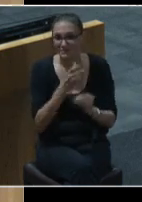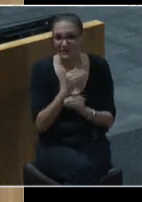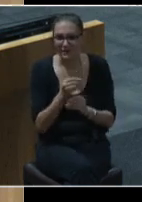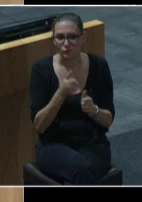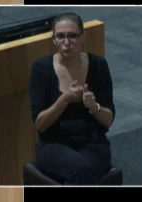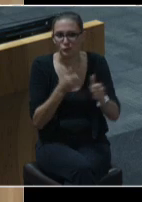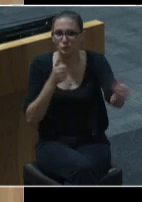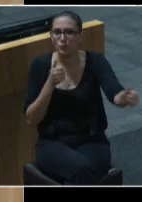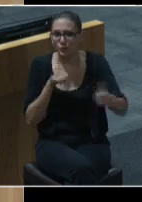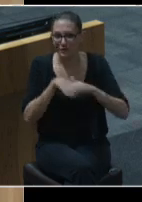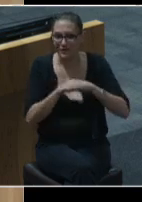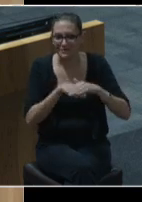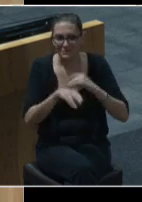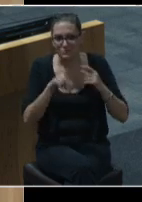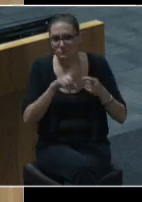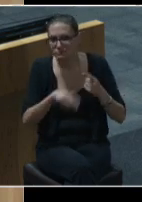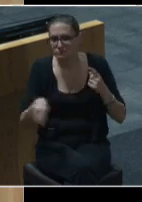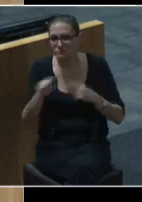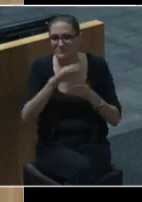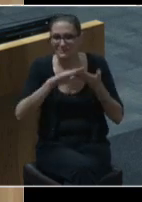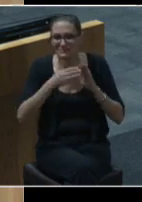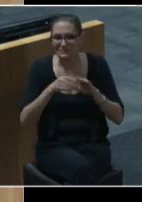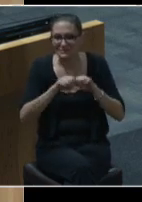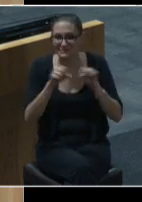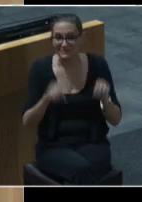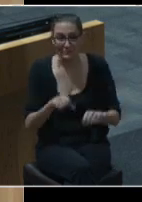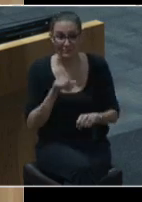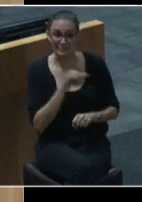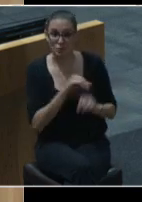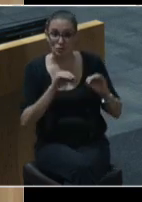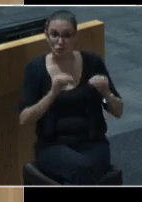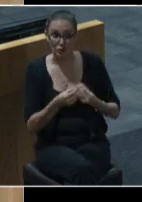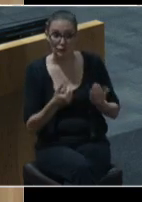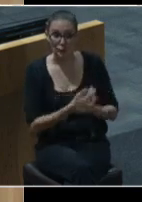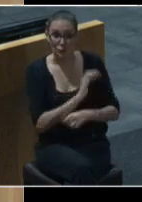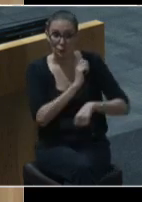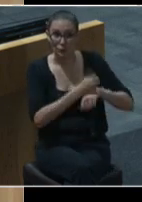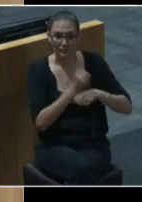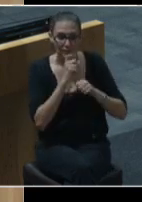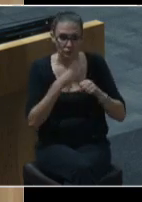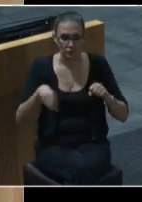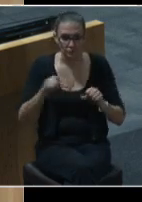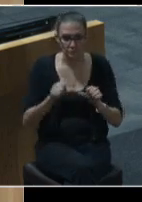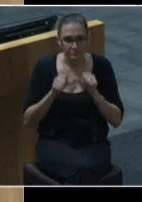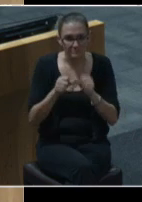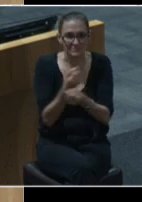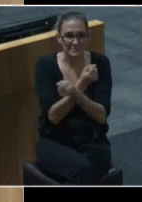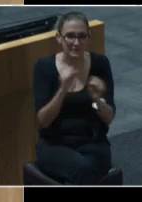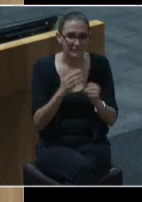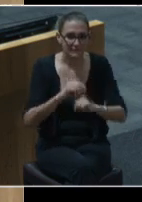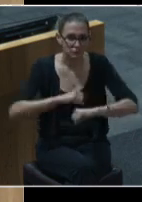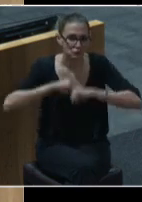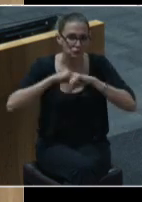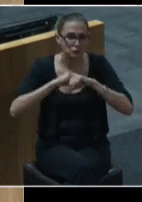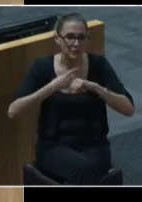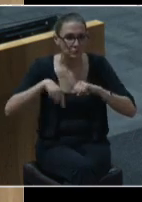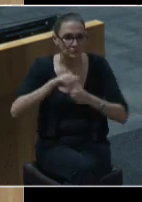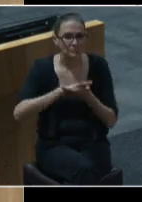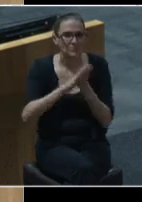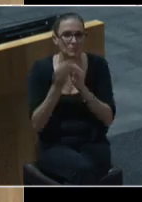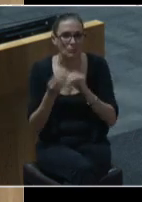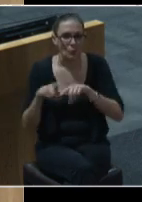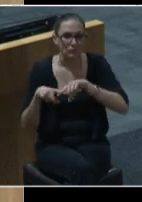critical city systems. This office will ensure these systems remain safe and secure as we become ever more